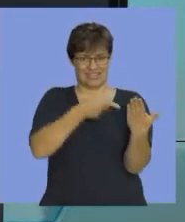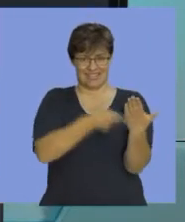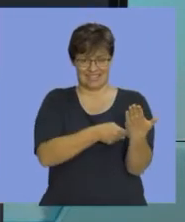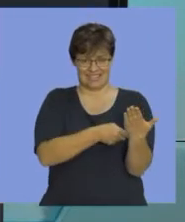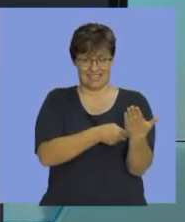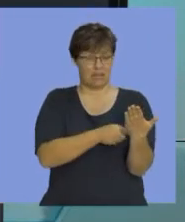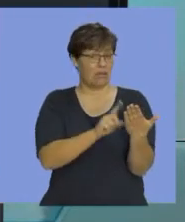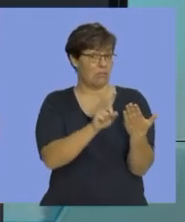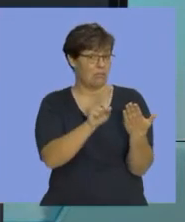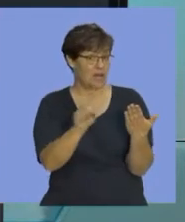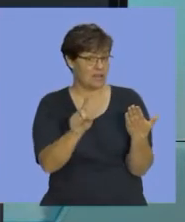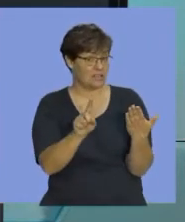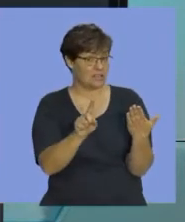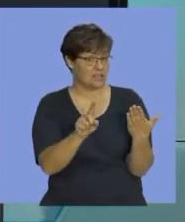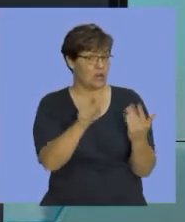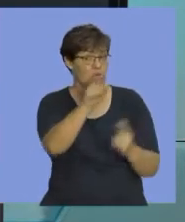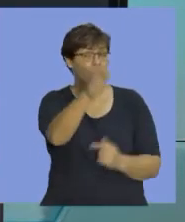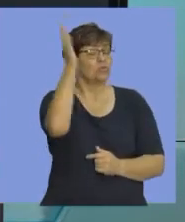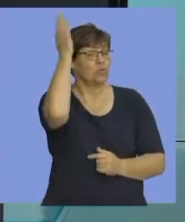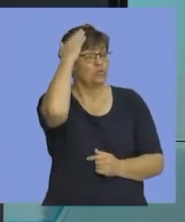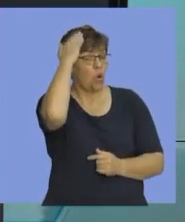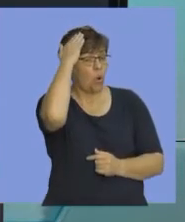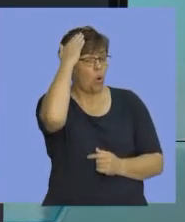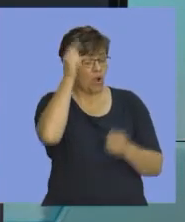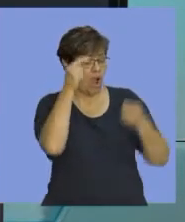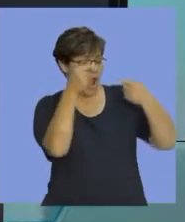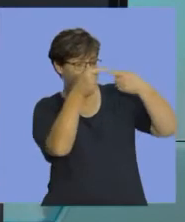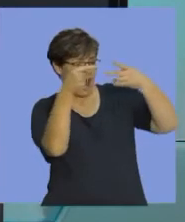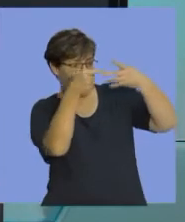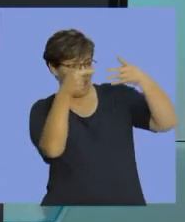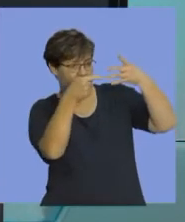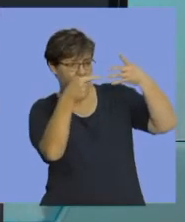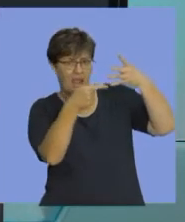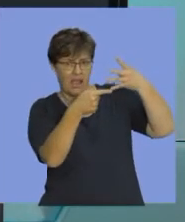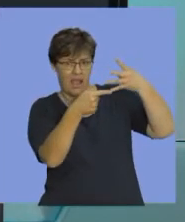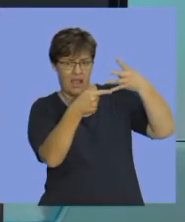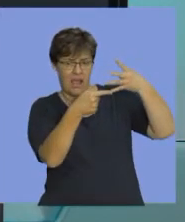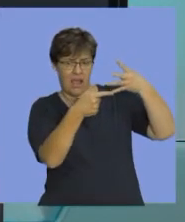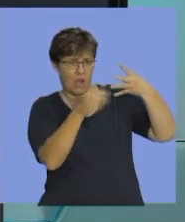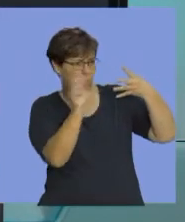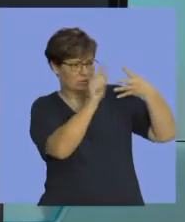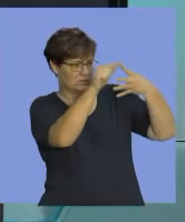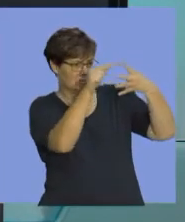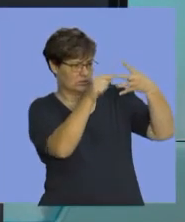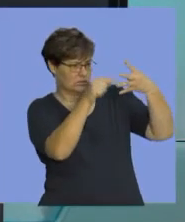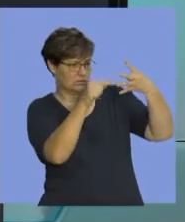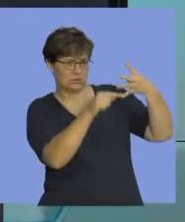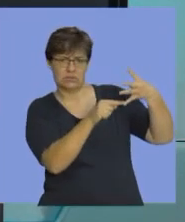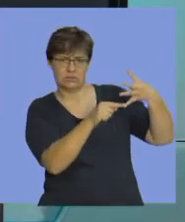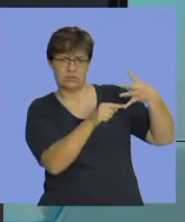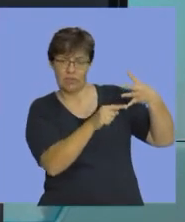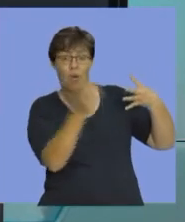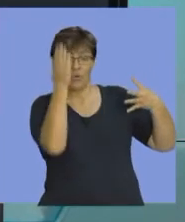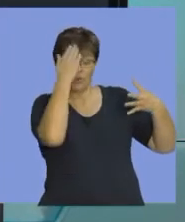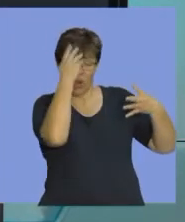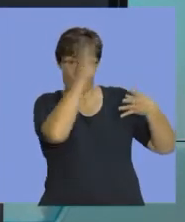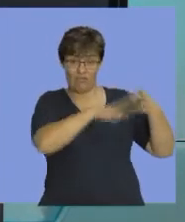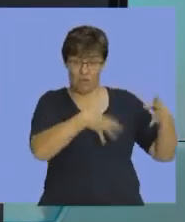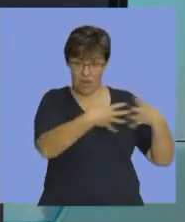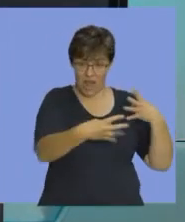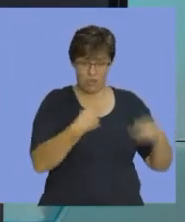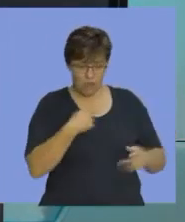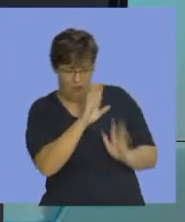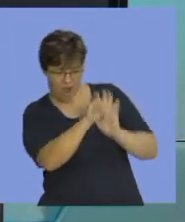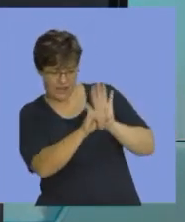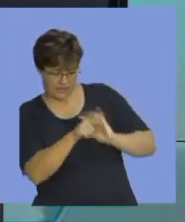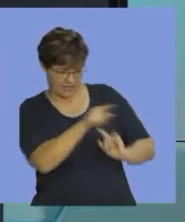However, you need to know the headings of each of those formulas. It's important. So, you need to know the formula in order to